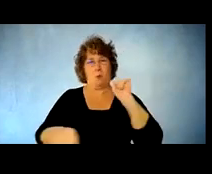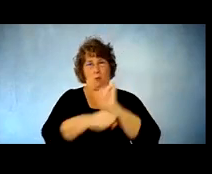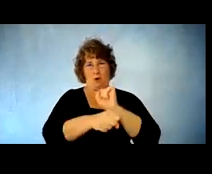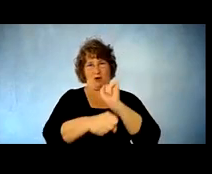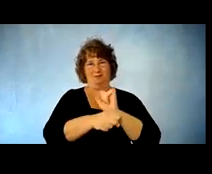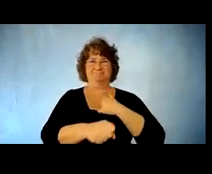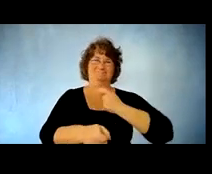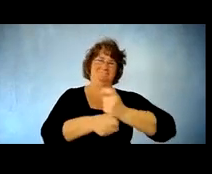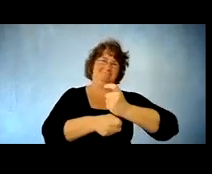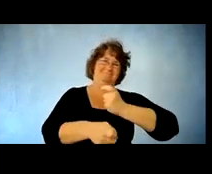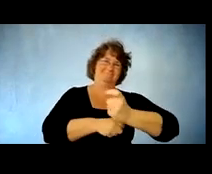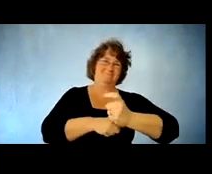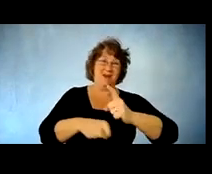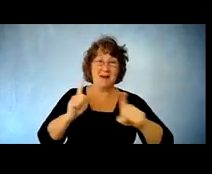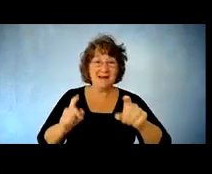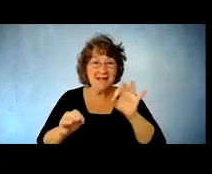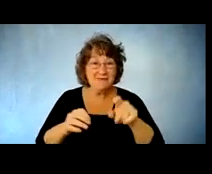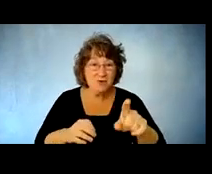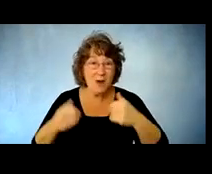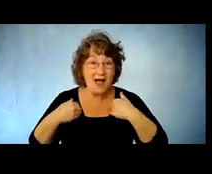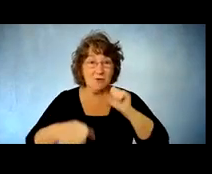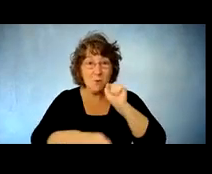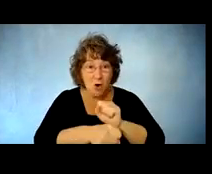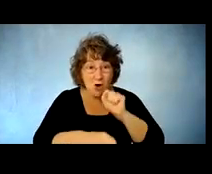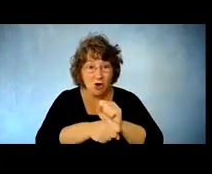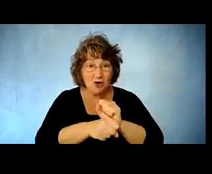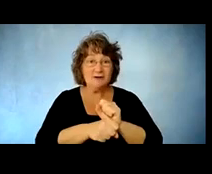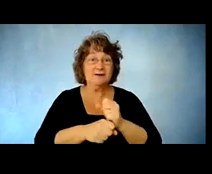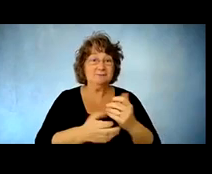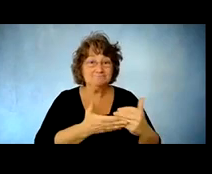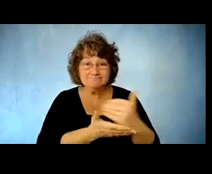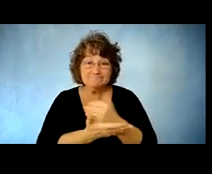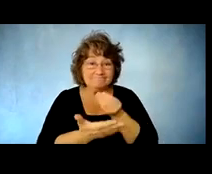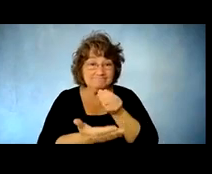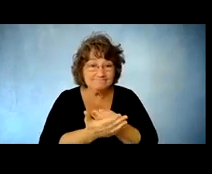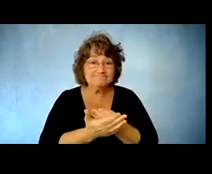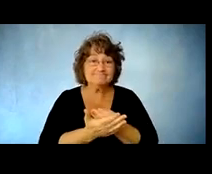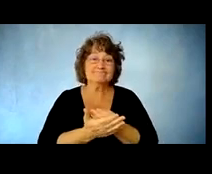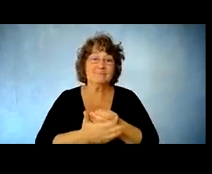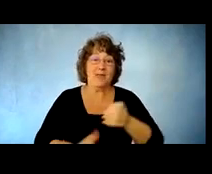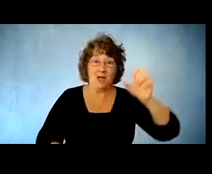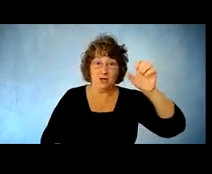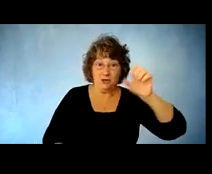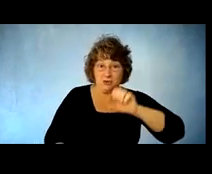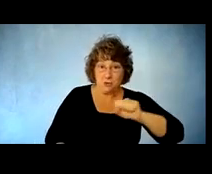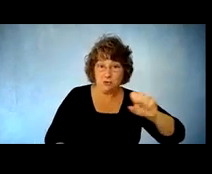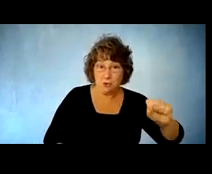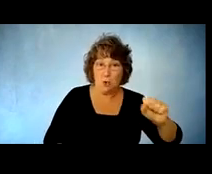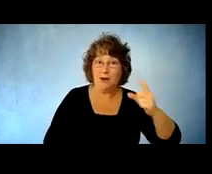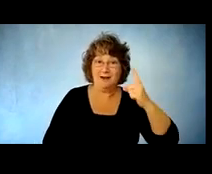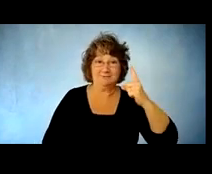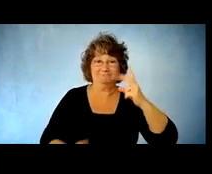uh gainfully employed right um social security considers you to no longer be disabled